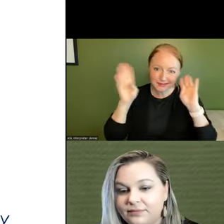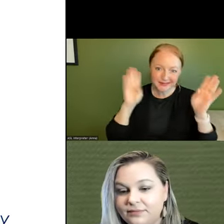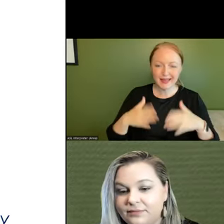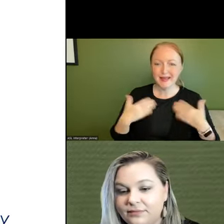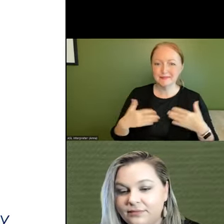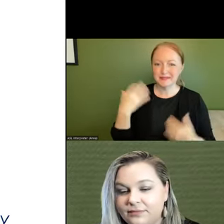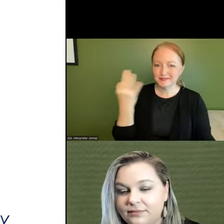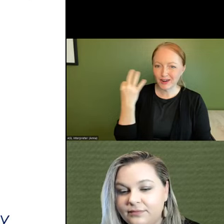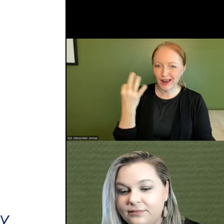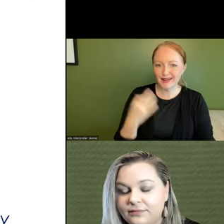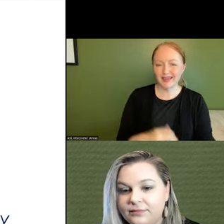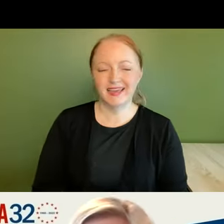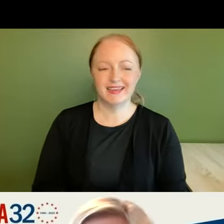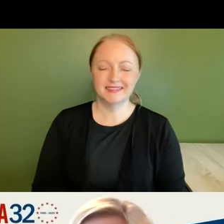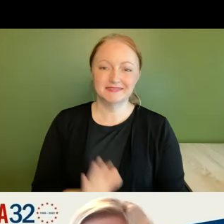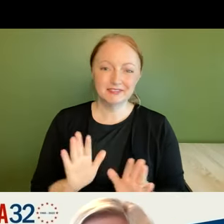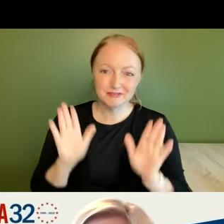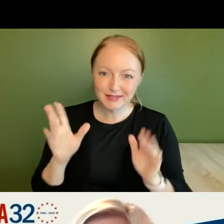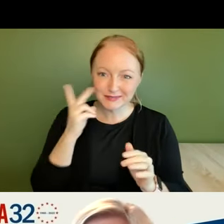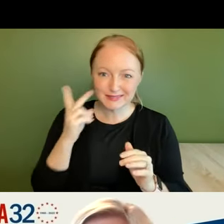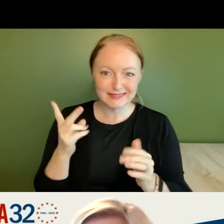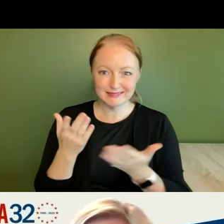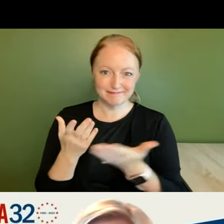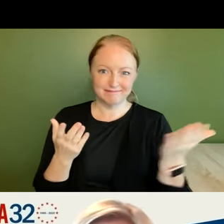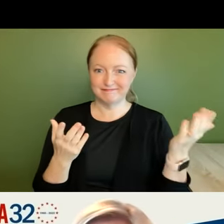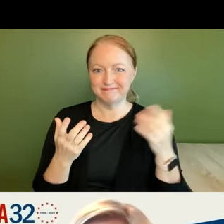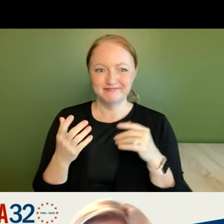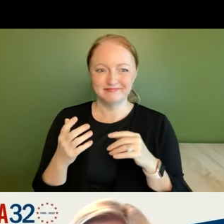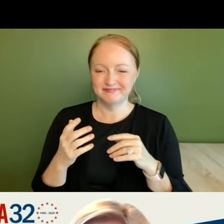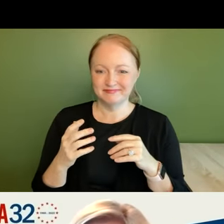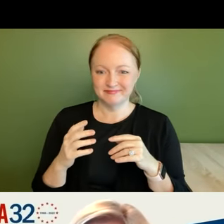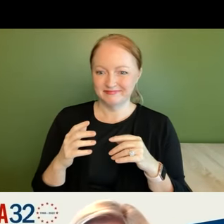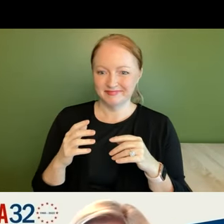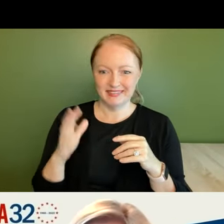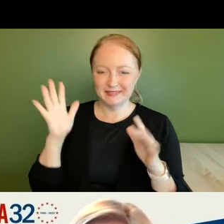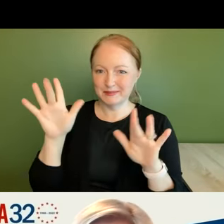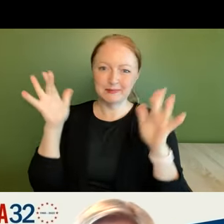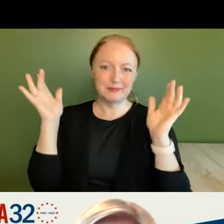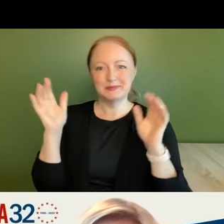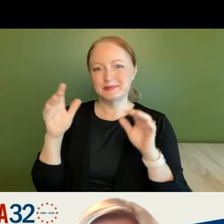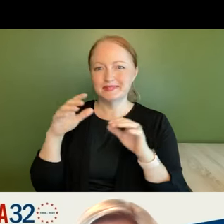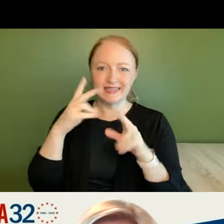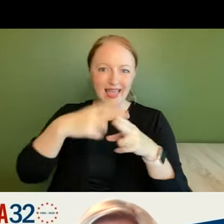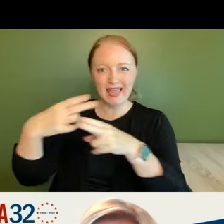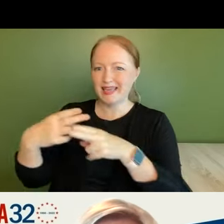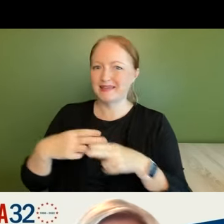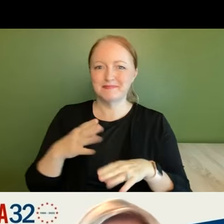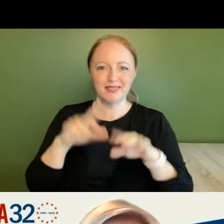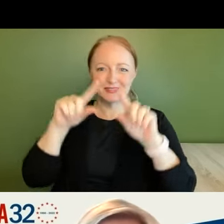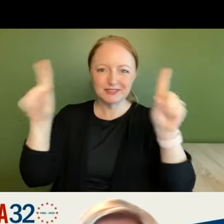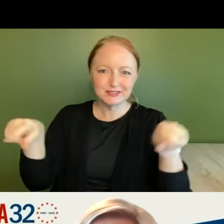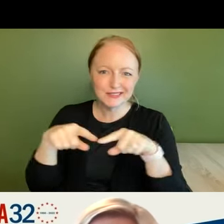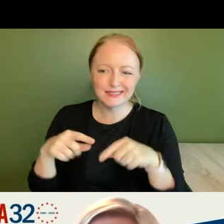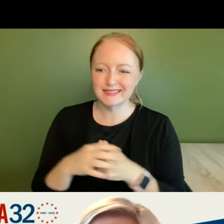friday it's so great to see the these luminaries on the screen by name um